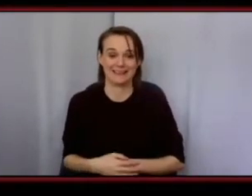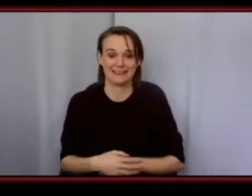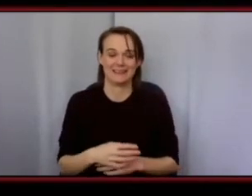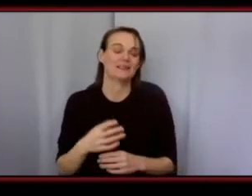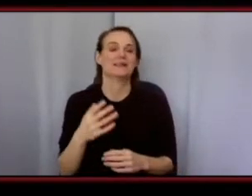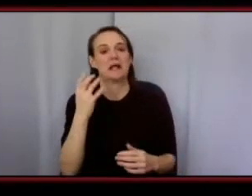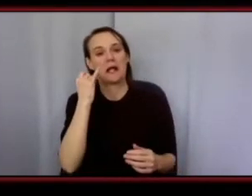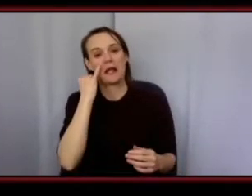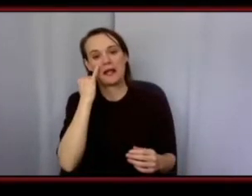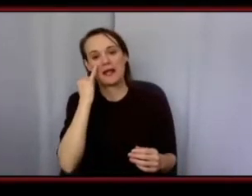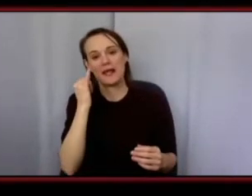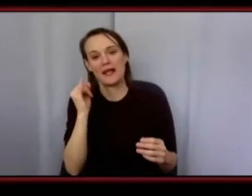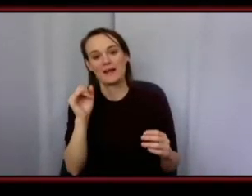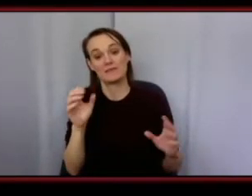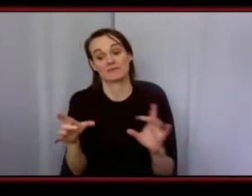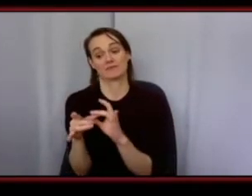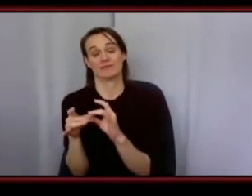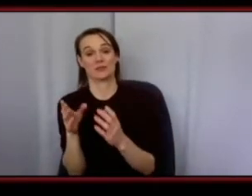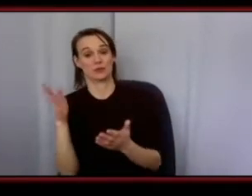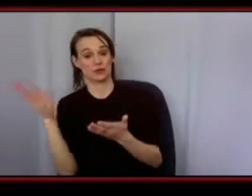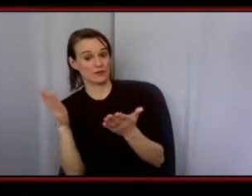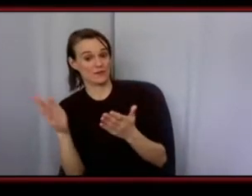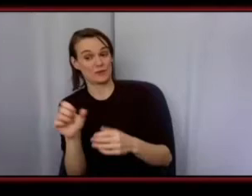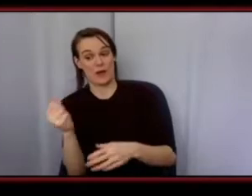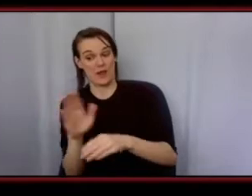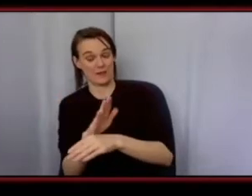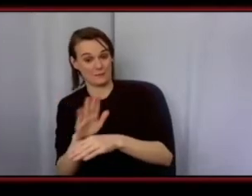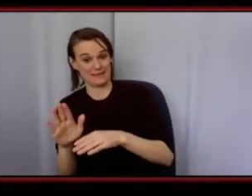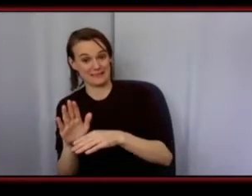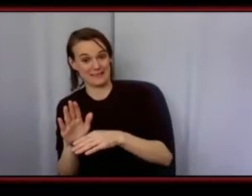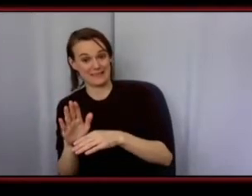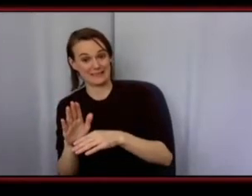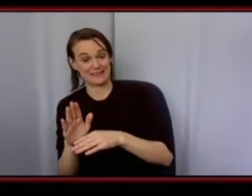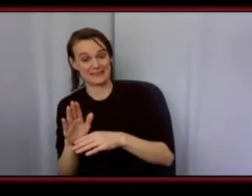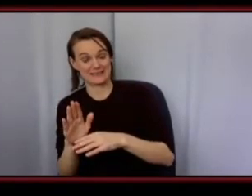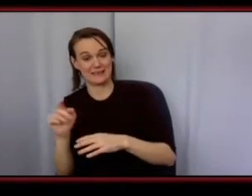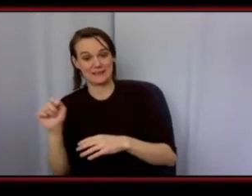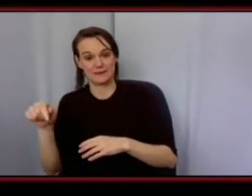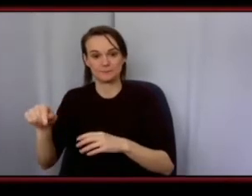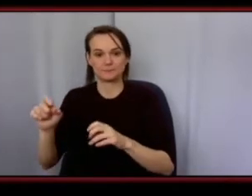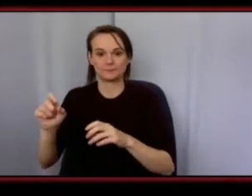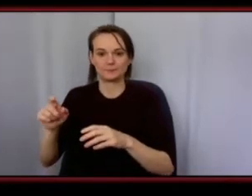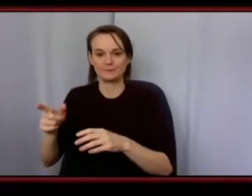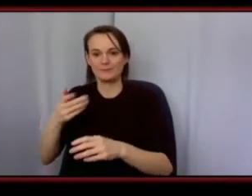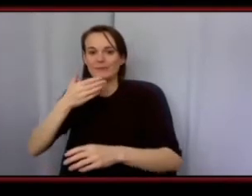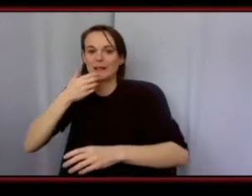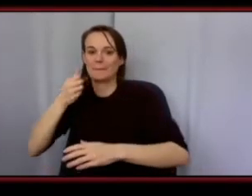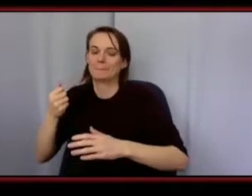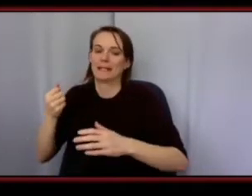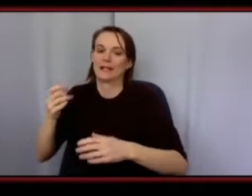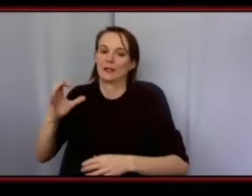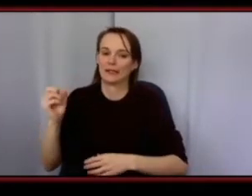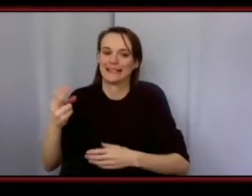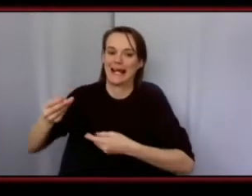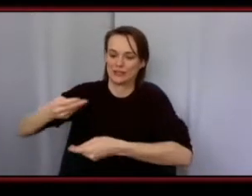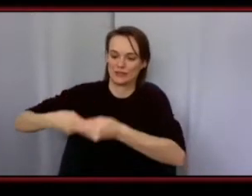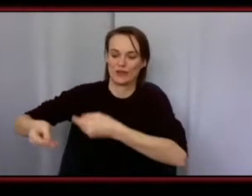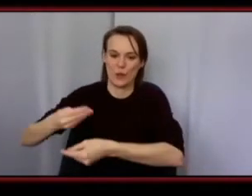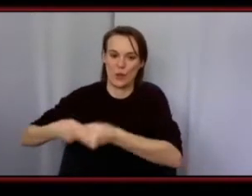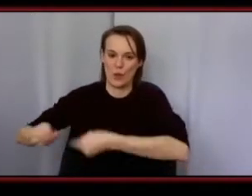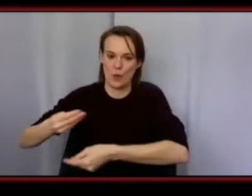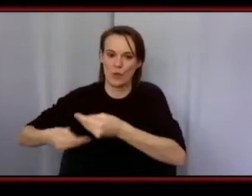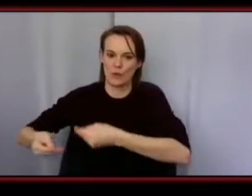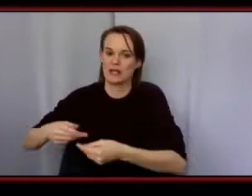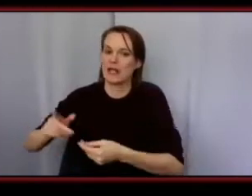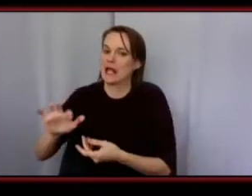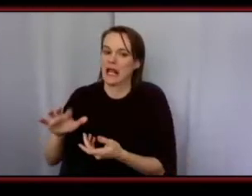you can tie it in with a service-based business or another business where the where you can actually have like cash flow and like because i find like cash flow is like